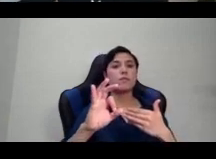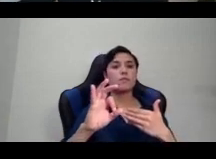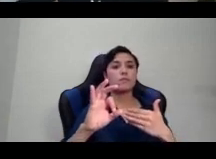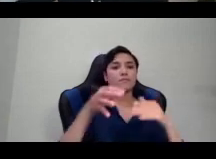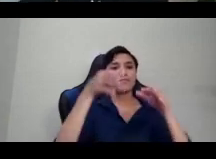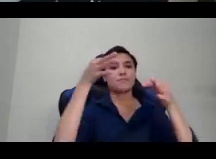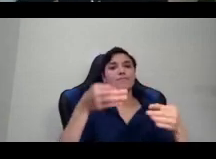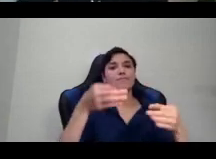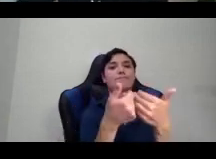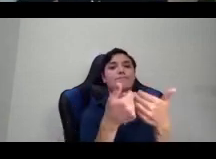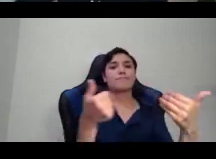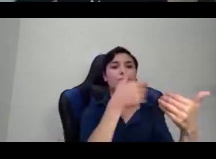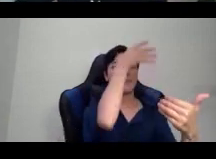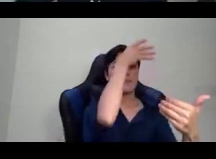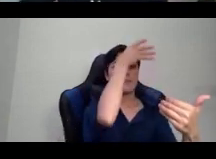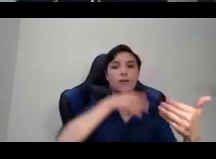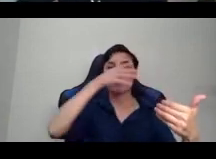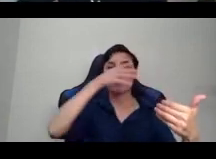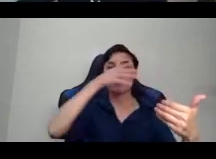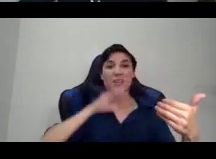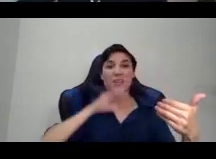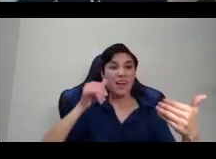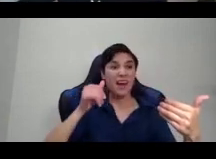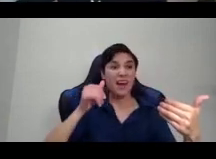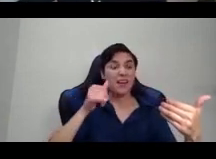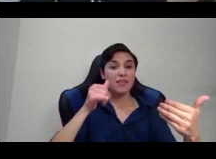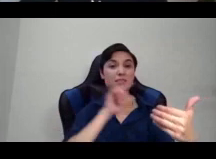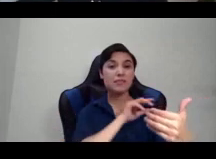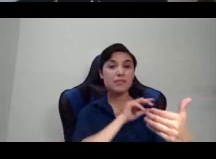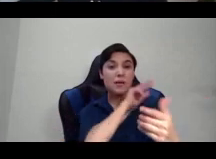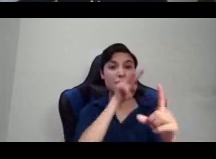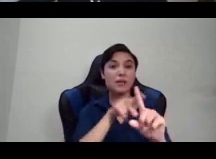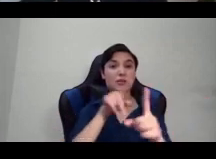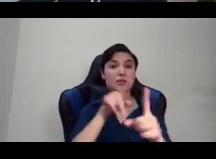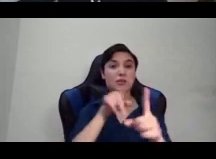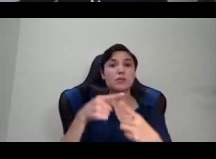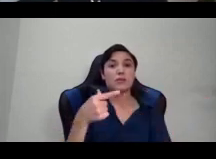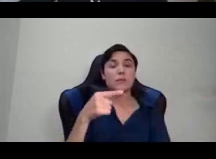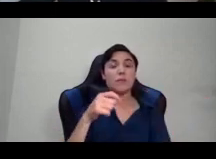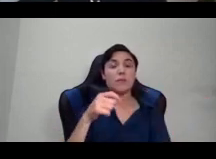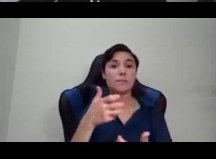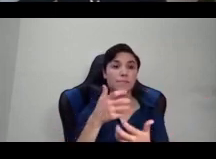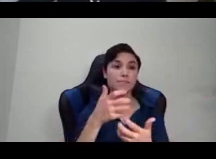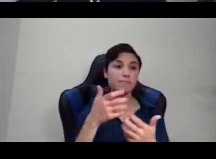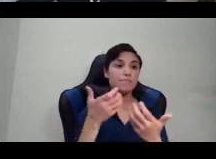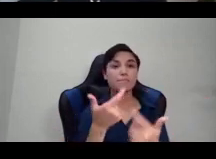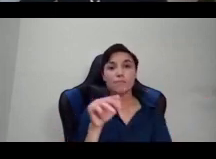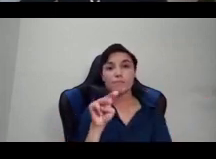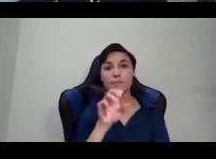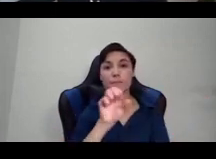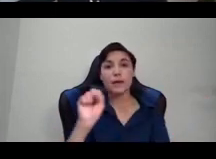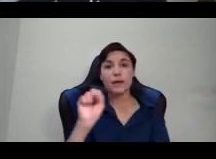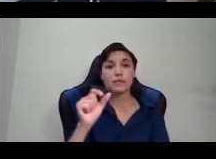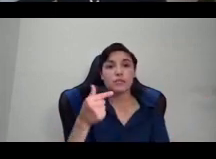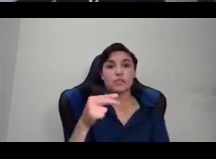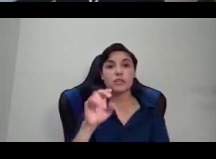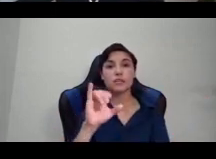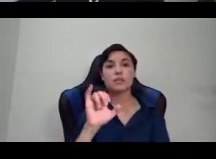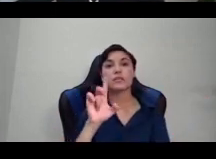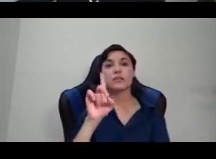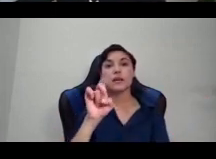not have the two genders that we have if not for the massive genocidal project of eliminating